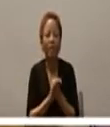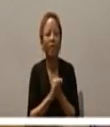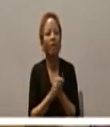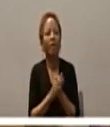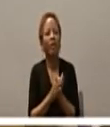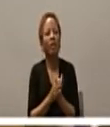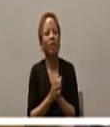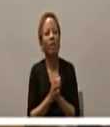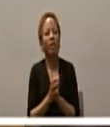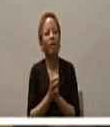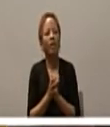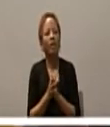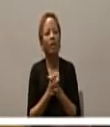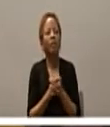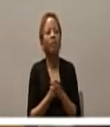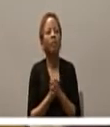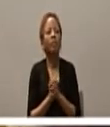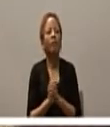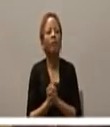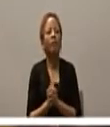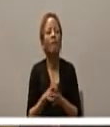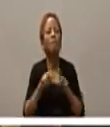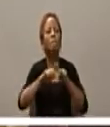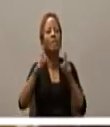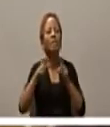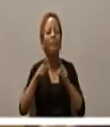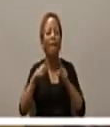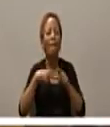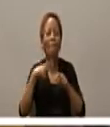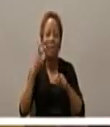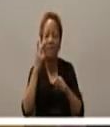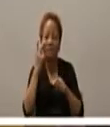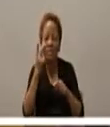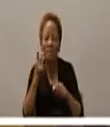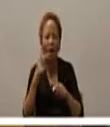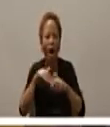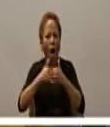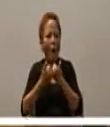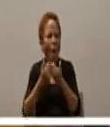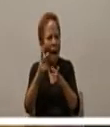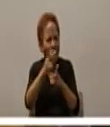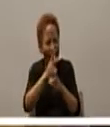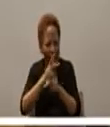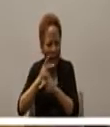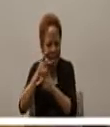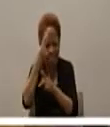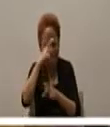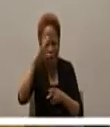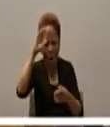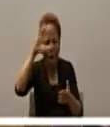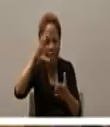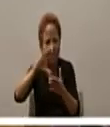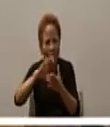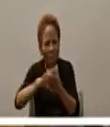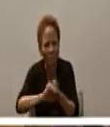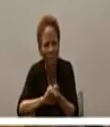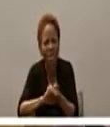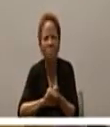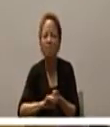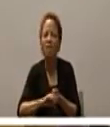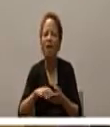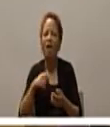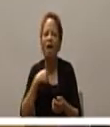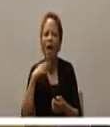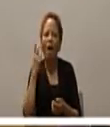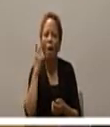but the way that that she cared for her husband and I just have have thought back and looked back upon